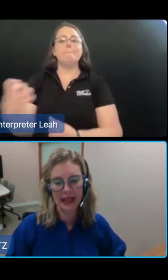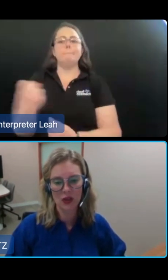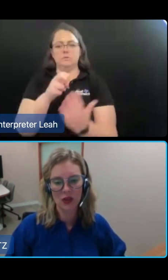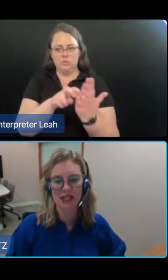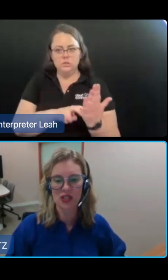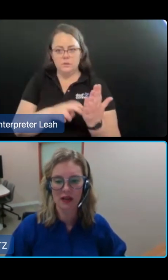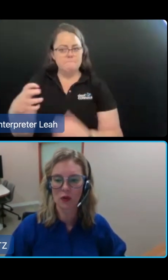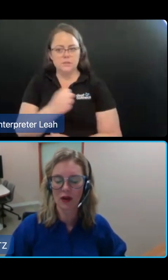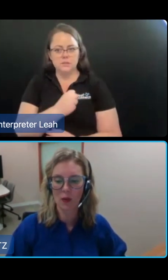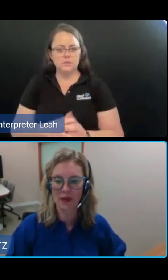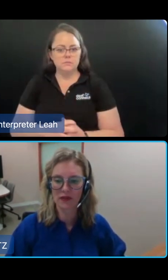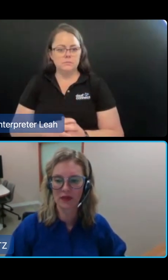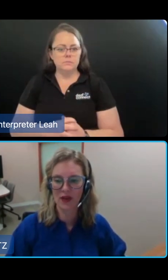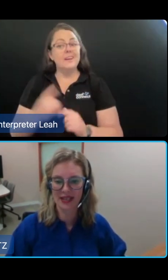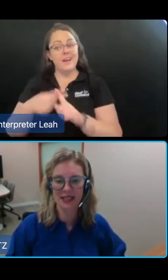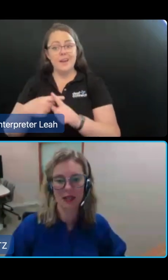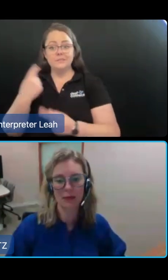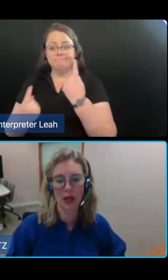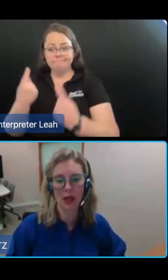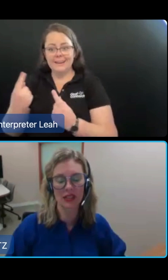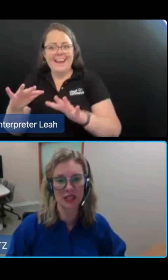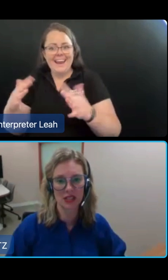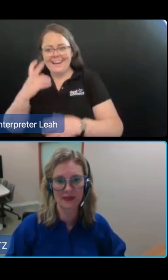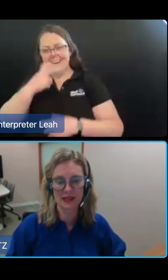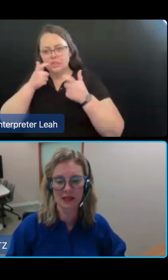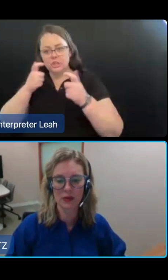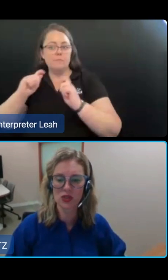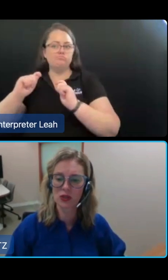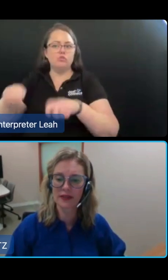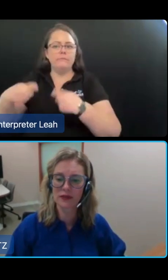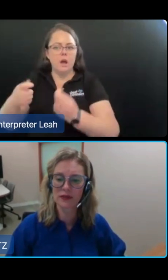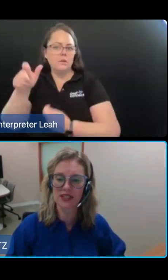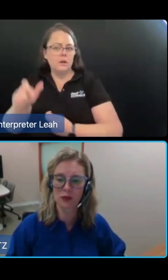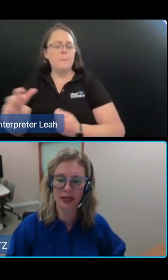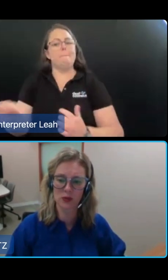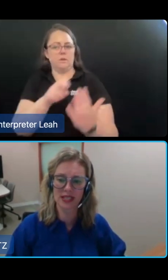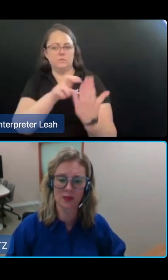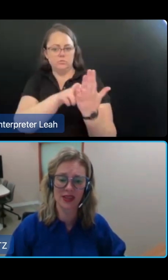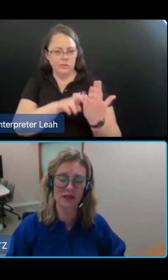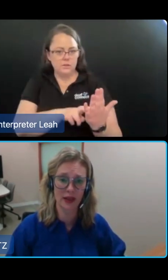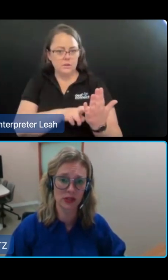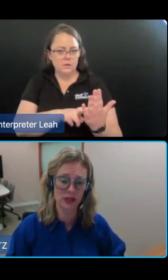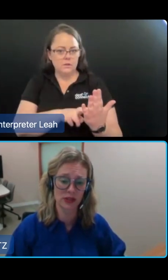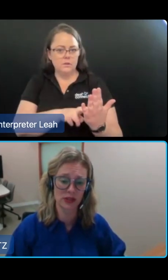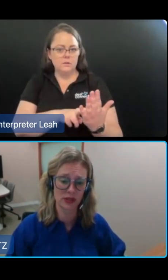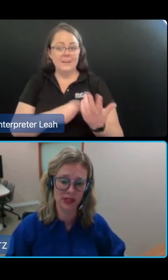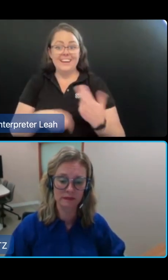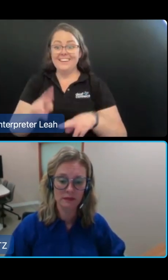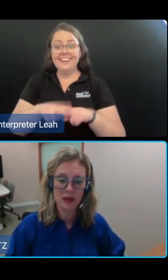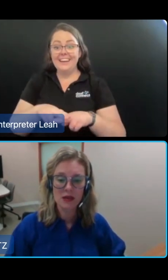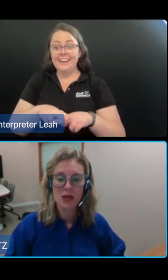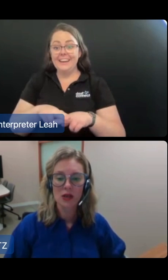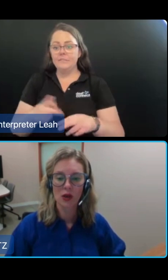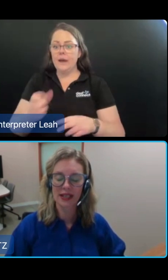section 88 creates a general requirement for providers to comply with conditions with two levels of civil penalties where they fail to do so.